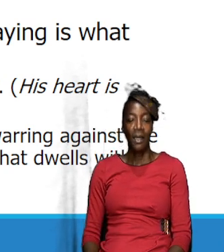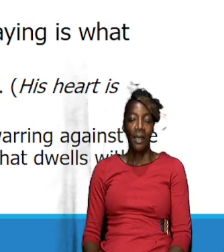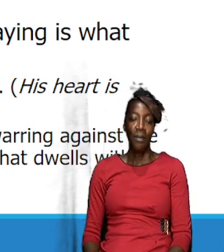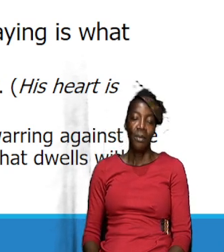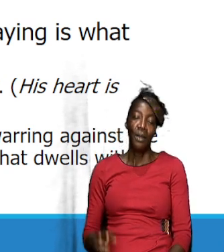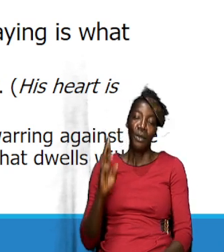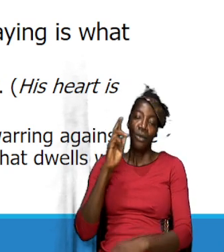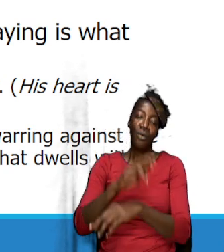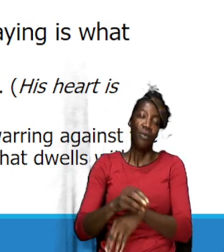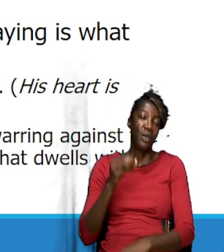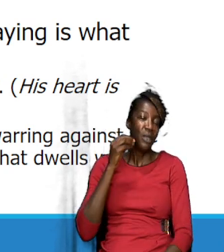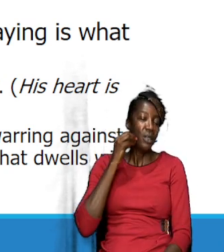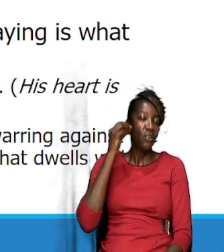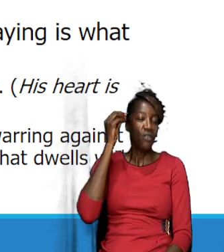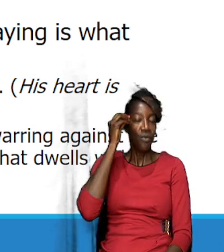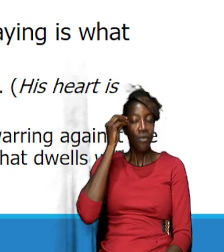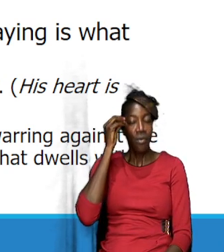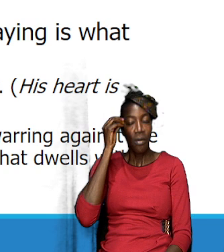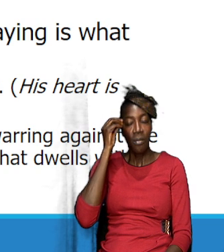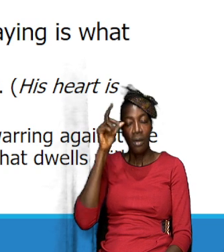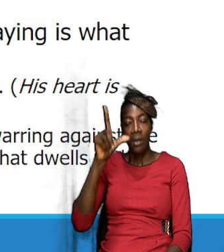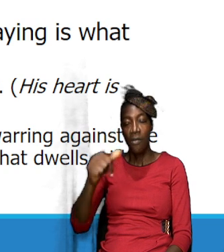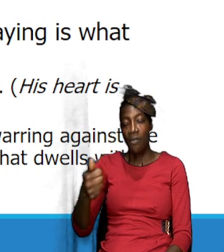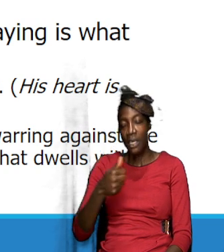reach home you find yourself doing